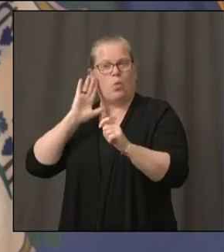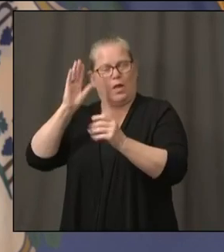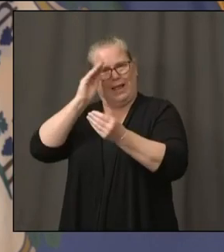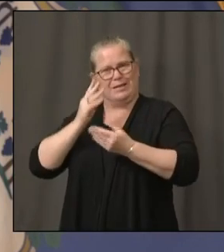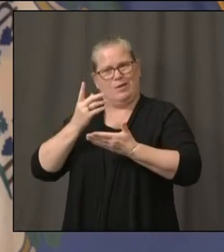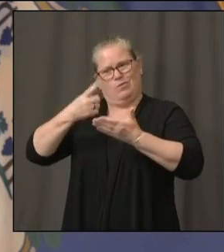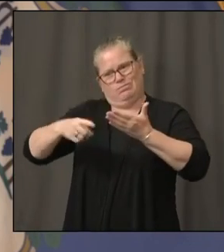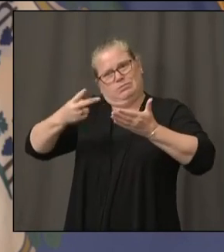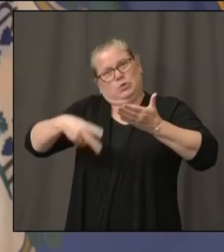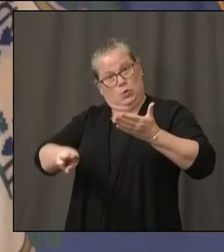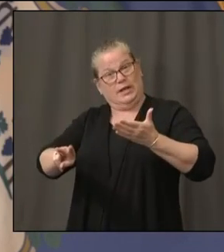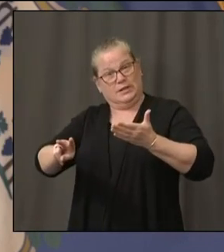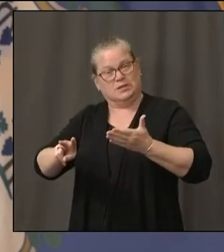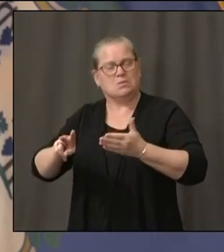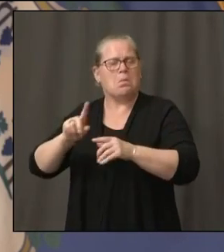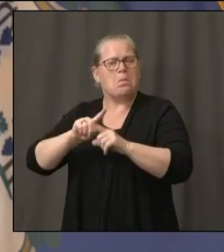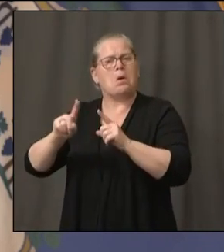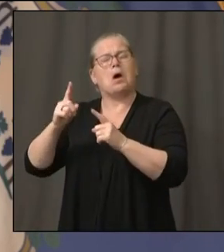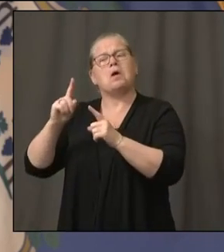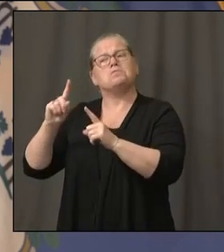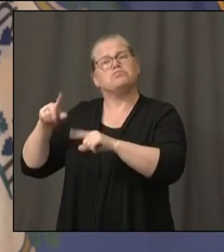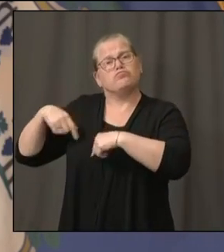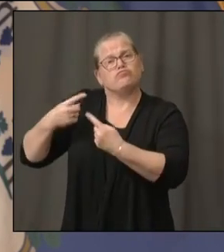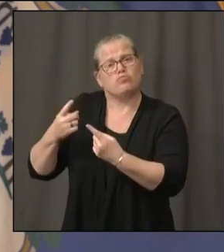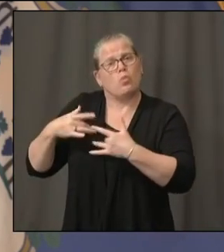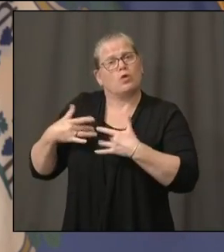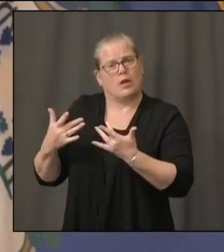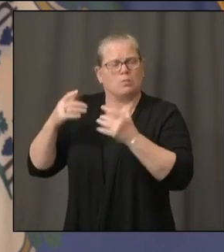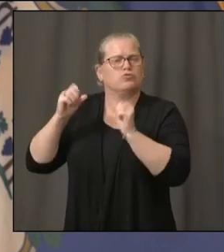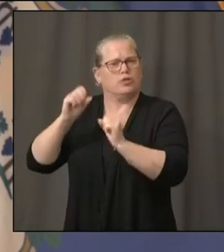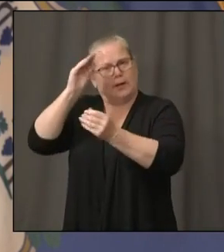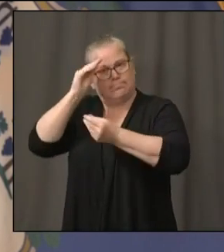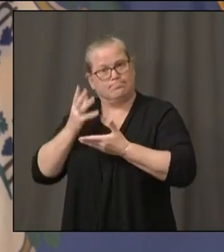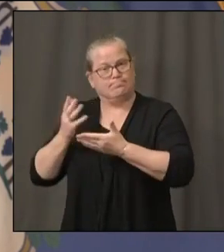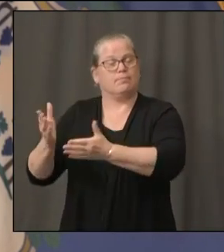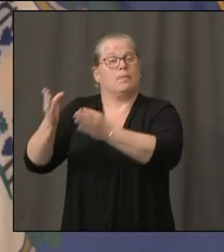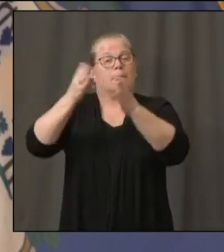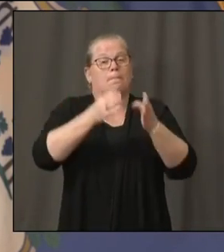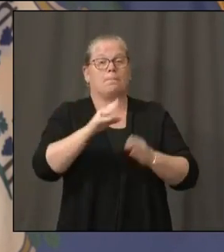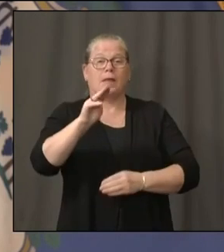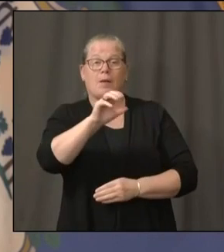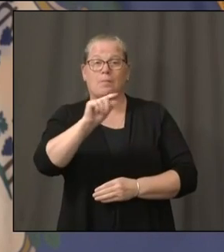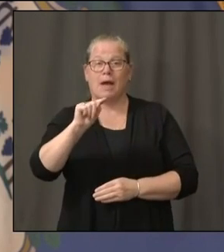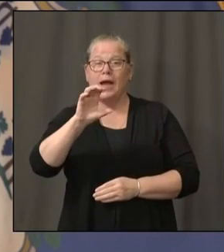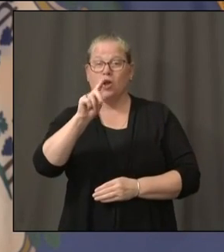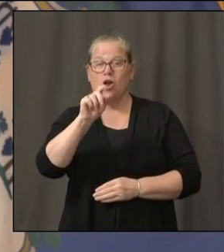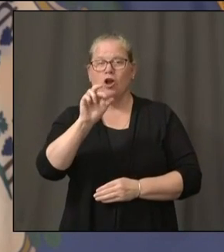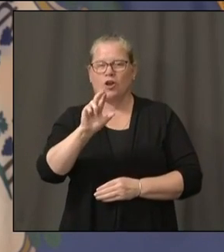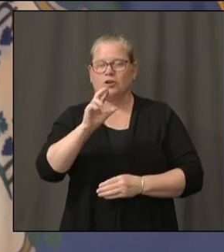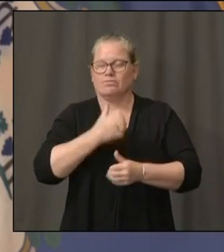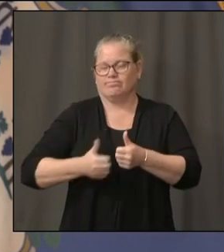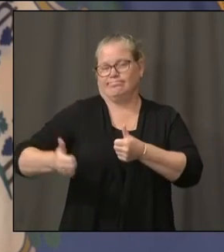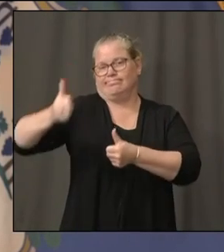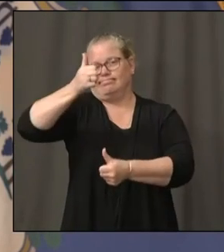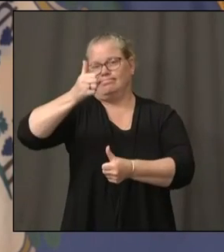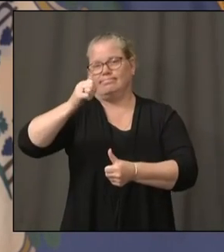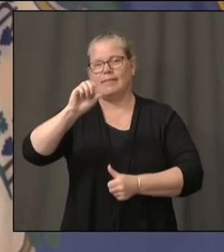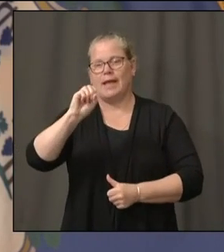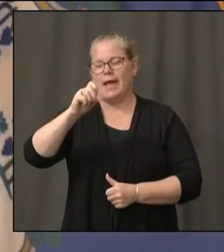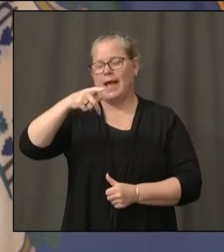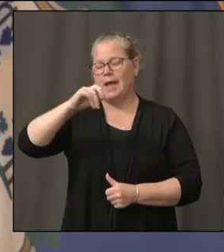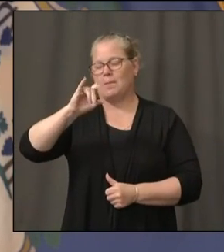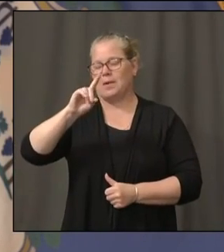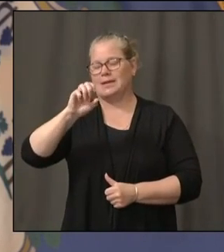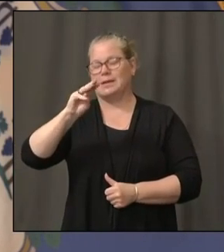And back by popular demand is Dr. Carter, Matt Carter. Matt, as you know, is the chief epidemiologist for the state of Connecticut,